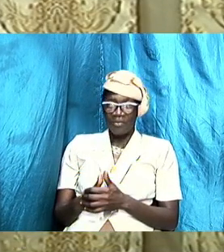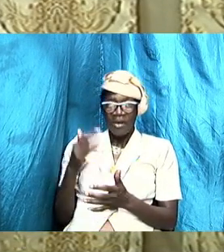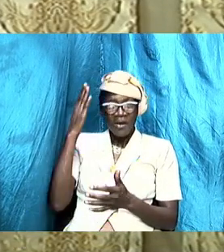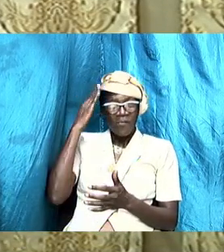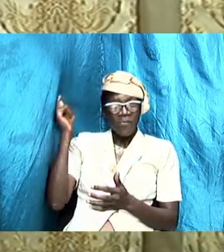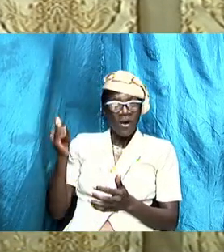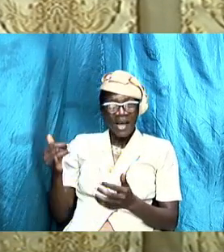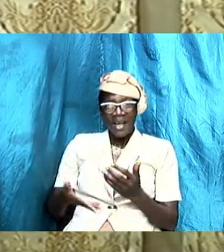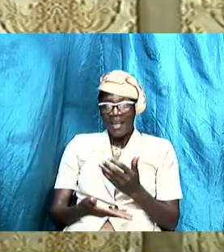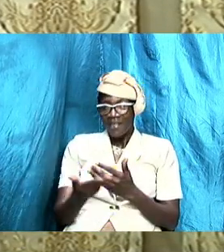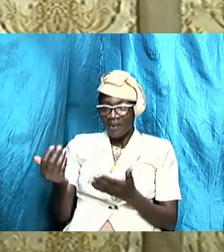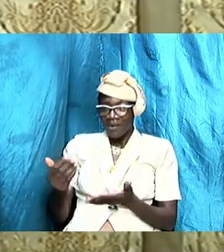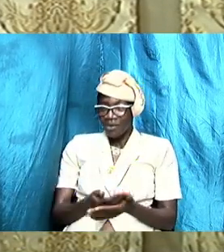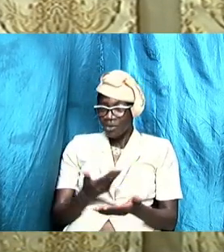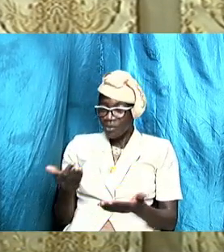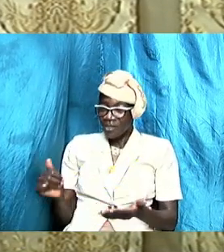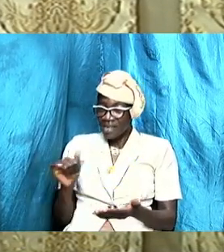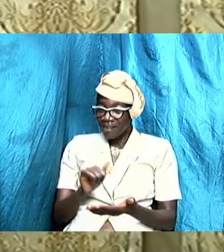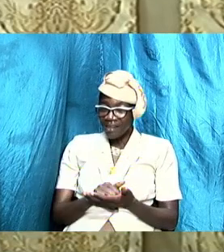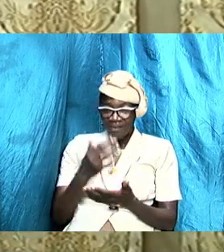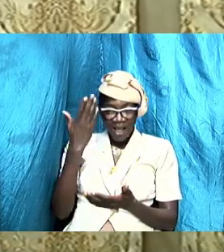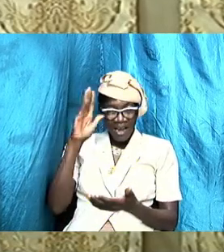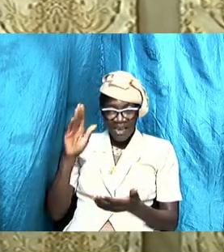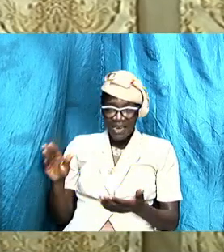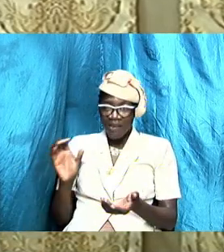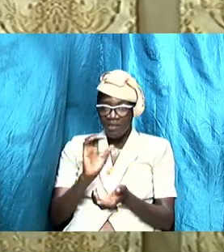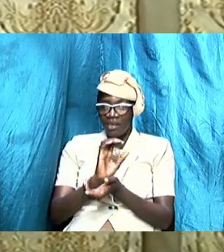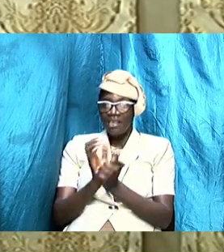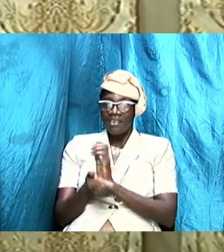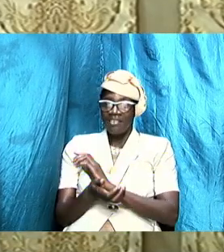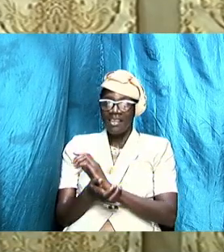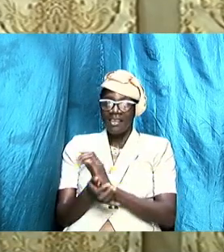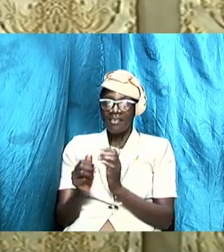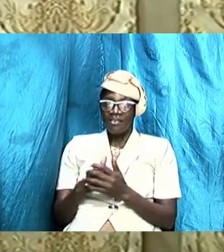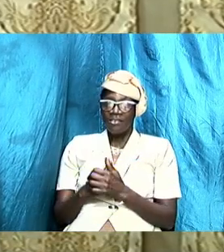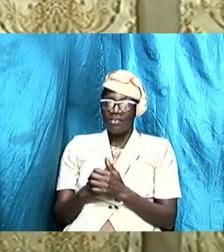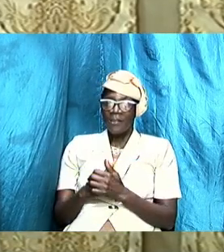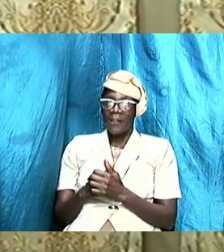there are some things that we will never change and are going to tell us this